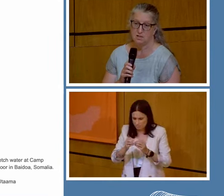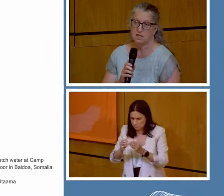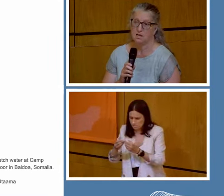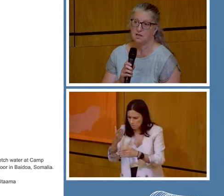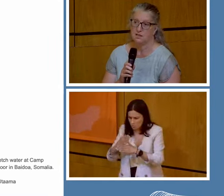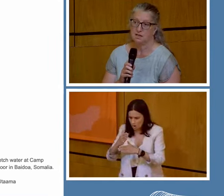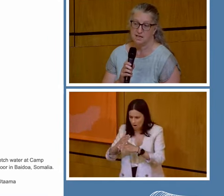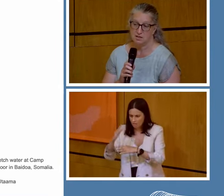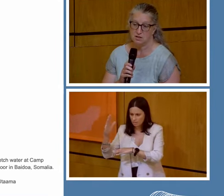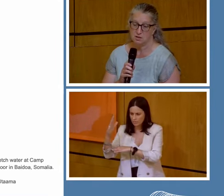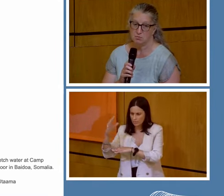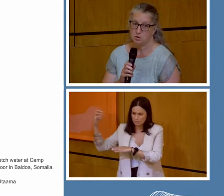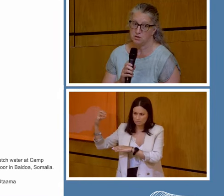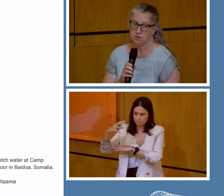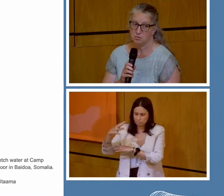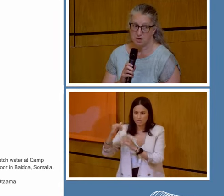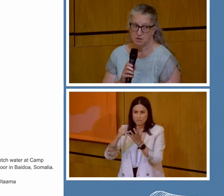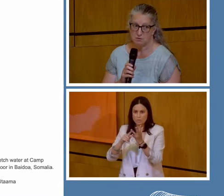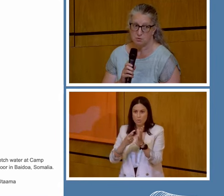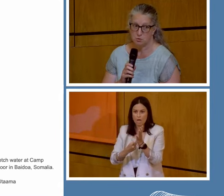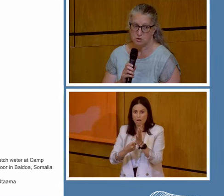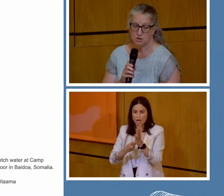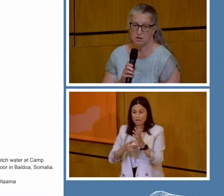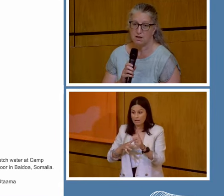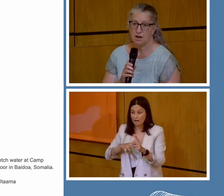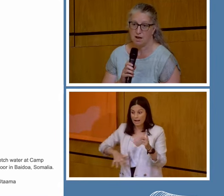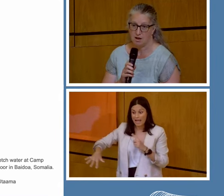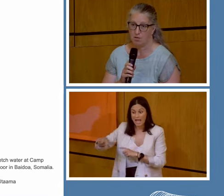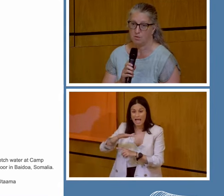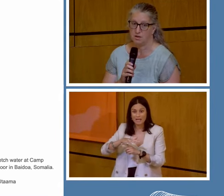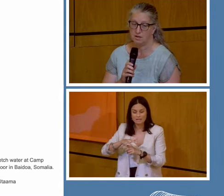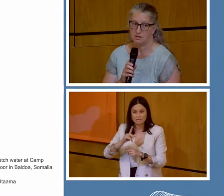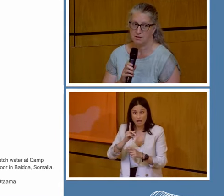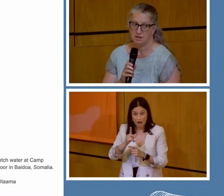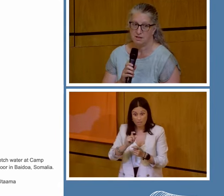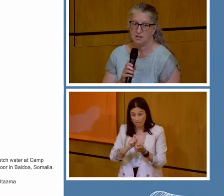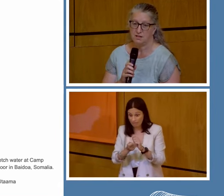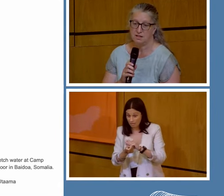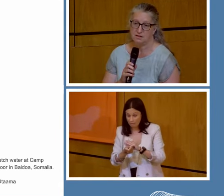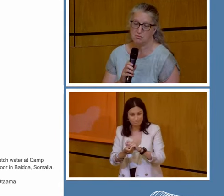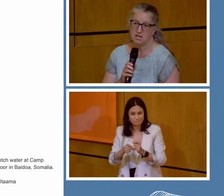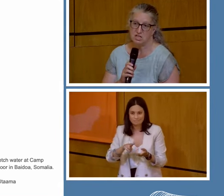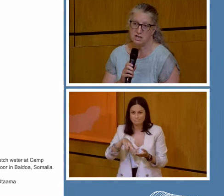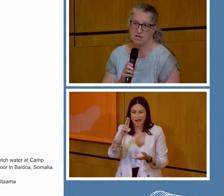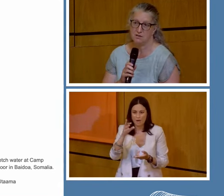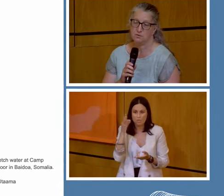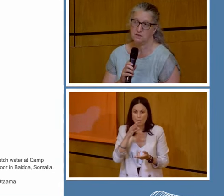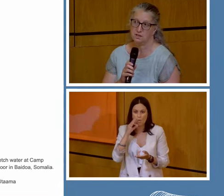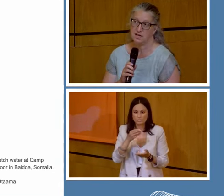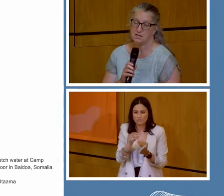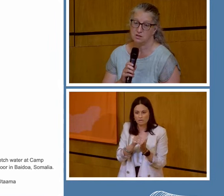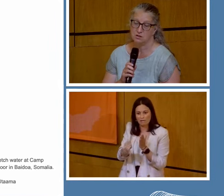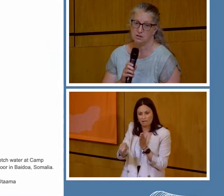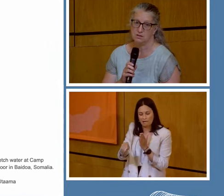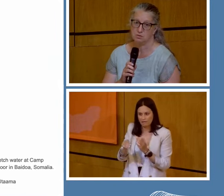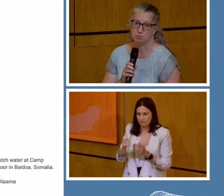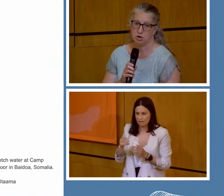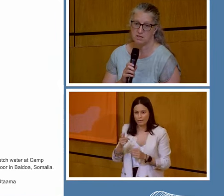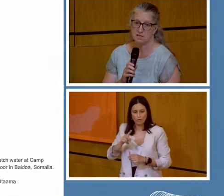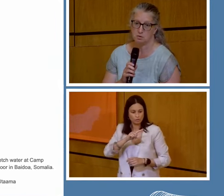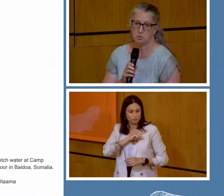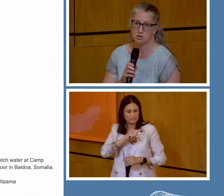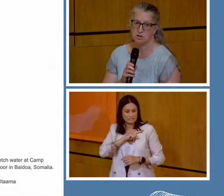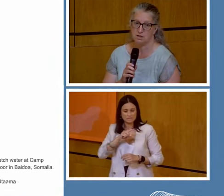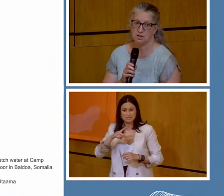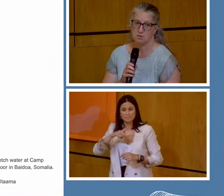works. The landowner puts the price of the water up. The rationale for the landowner, the